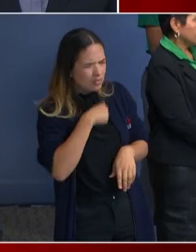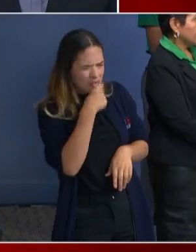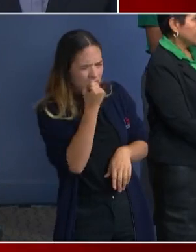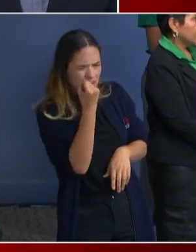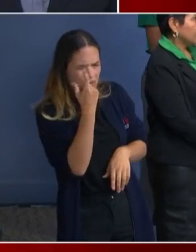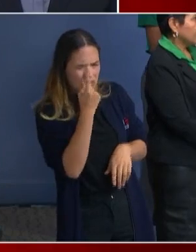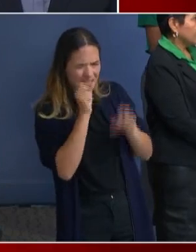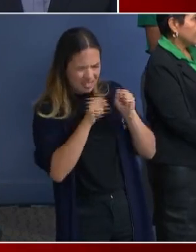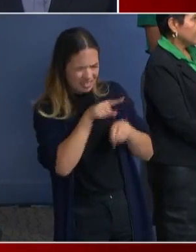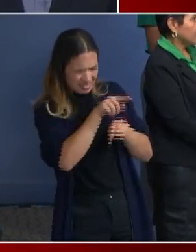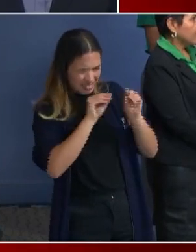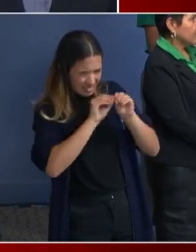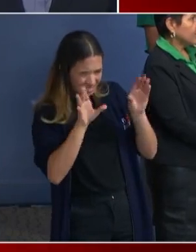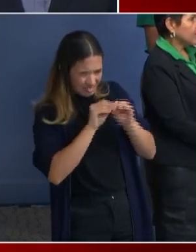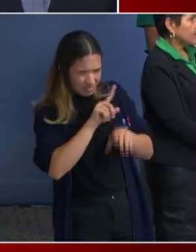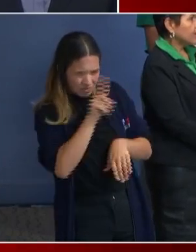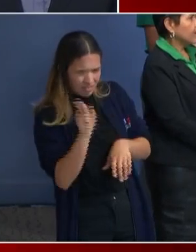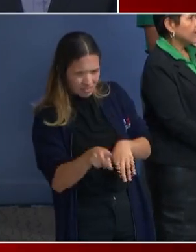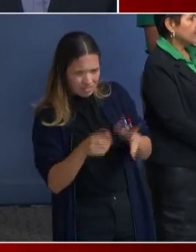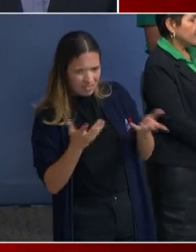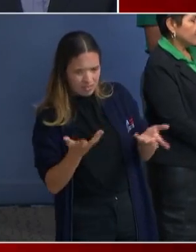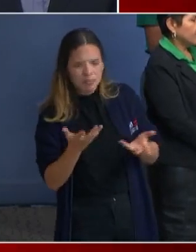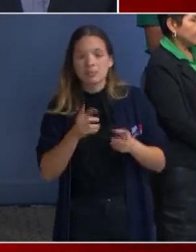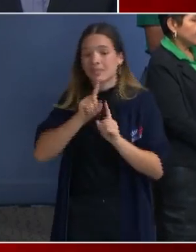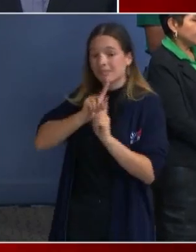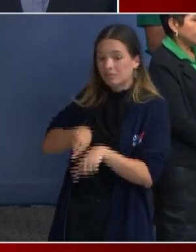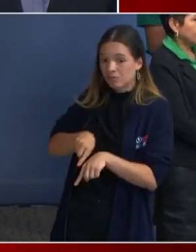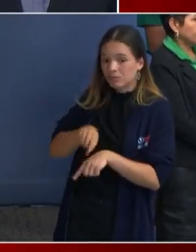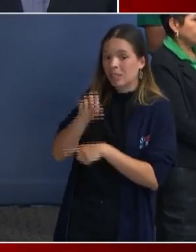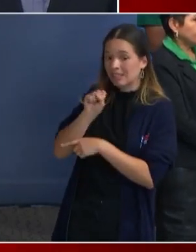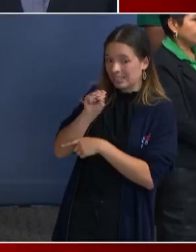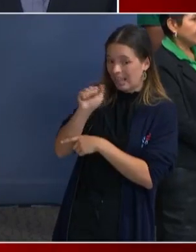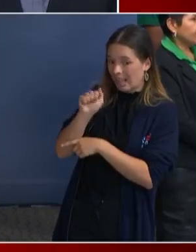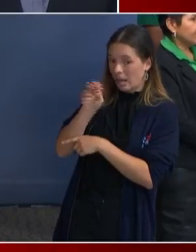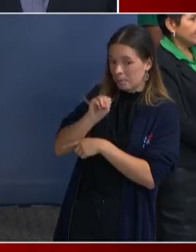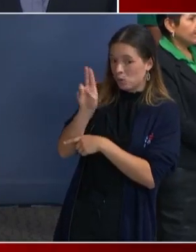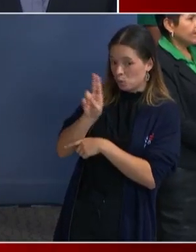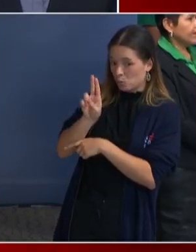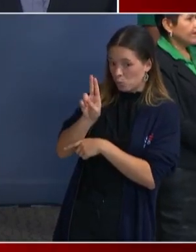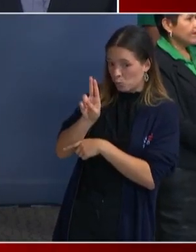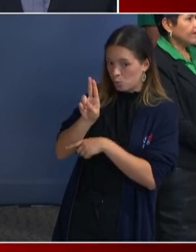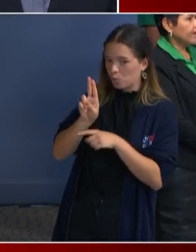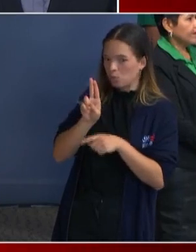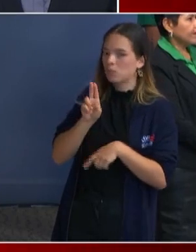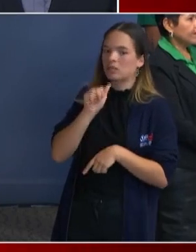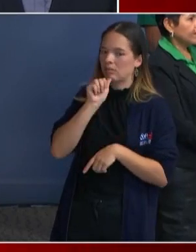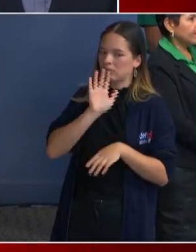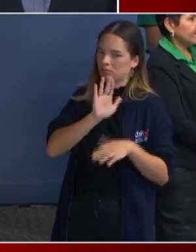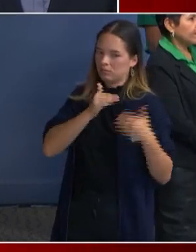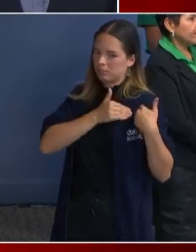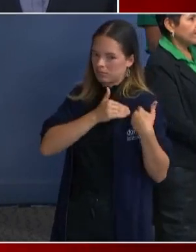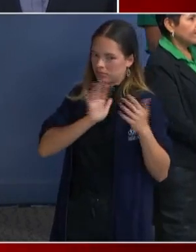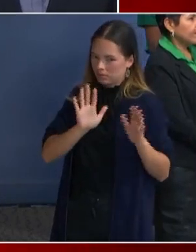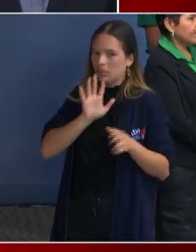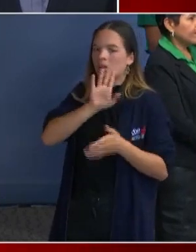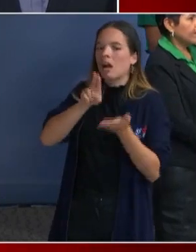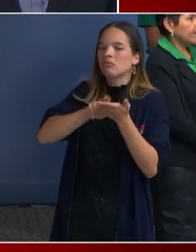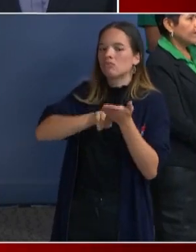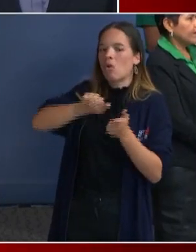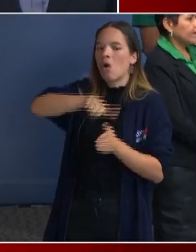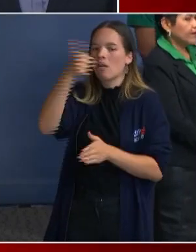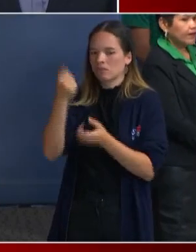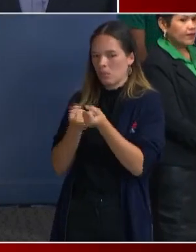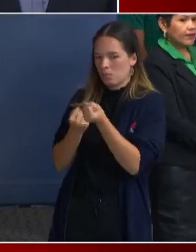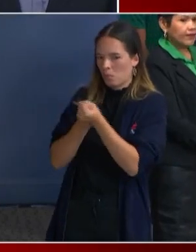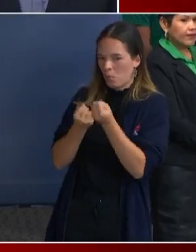It would not be with SAMU. It would be to contract personnel that would support SAMU. Okay. And can you explain